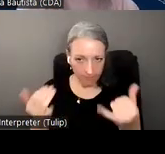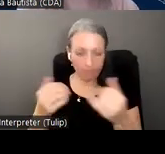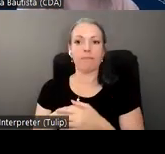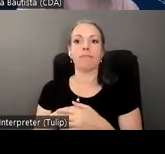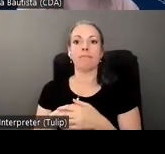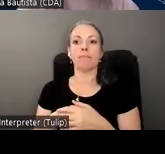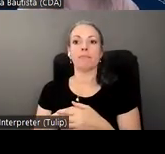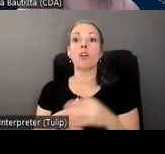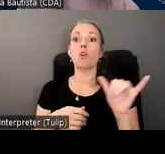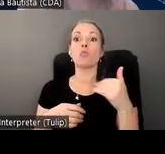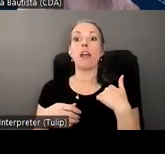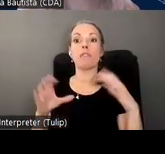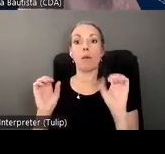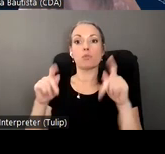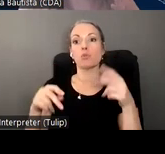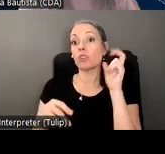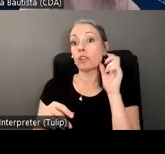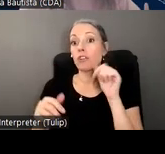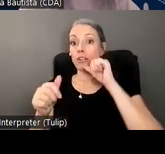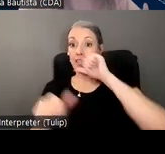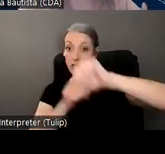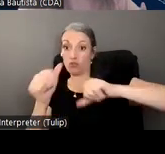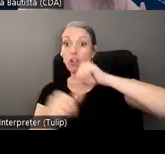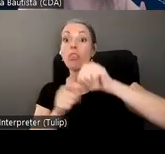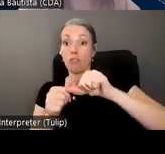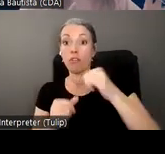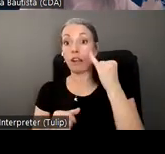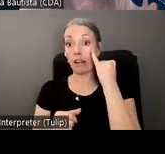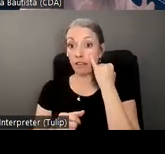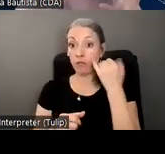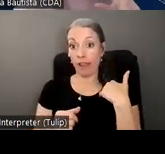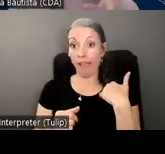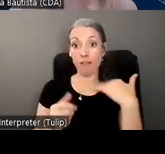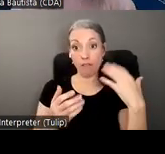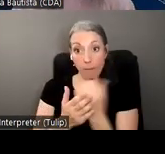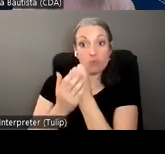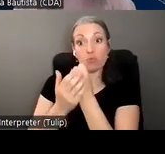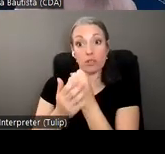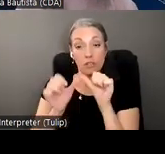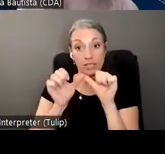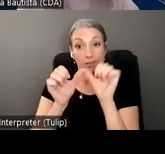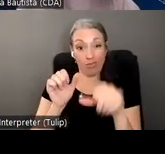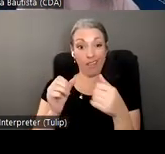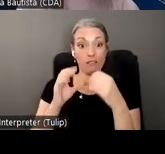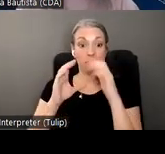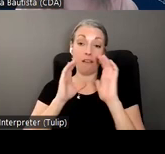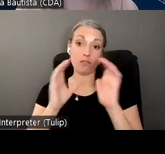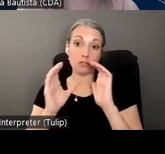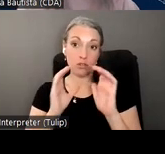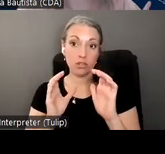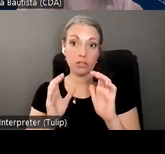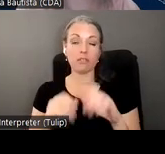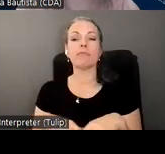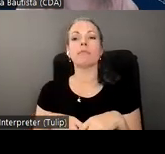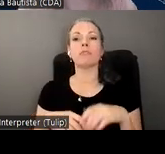that opportunity for us to hear one another. And if we have opportunity then to continue that conversation in our subcommittee